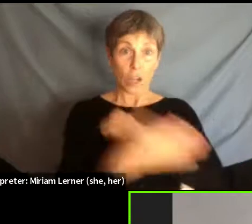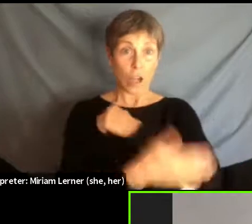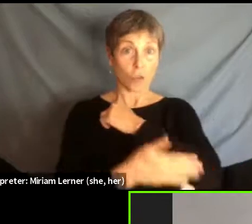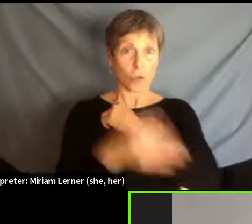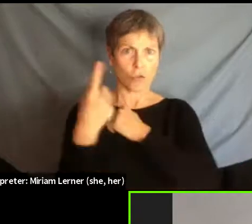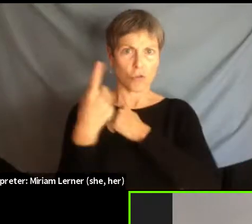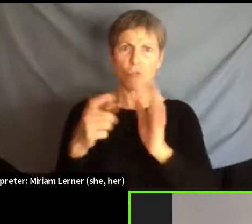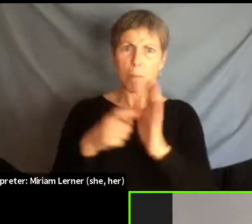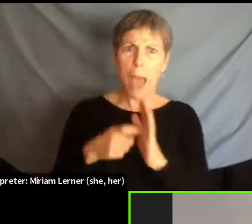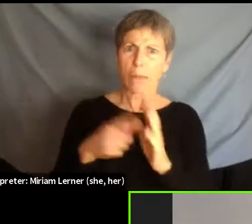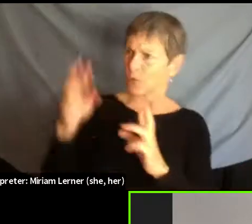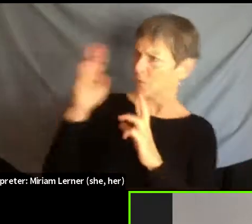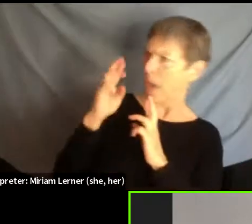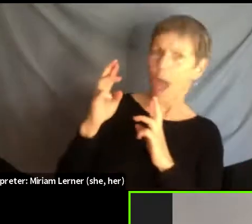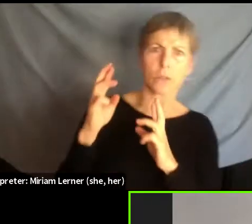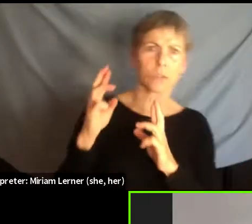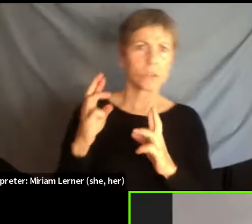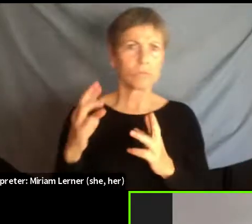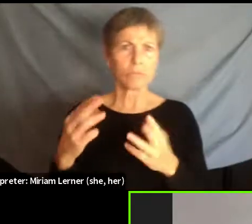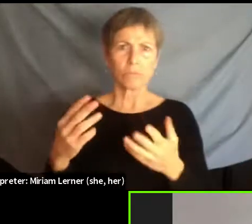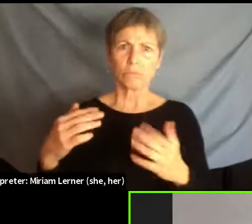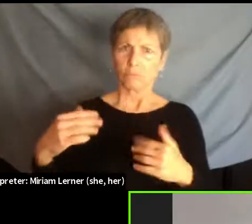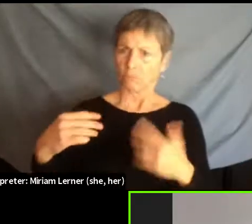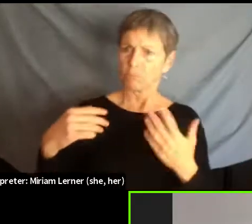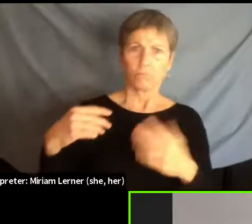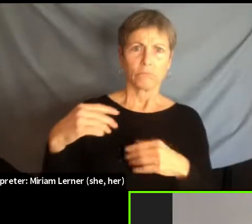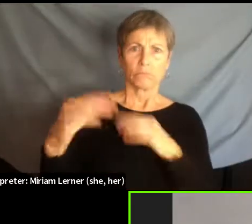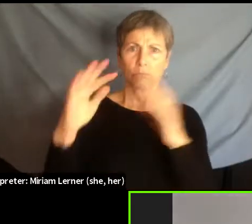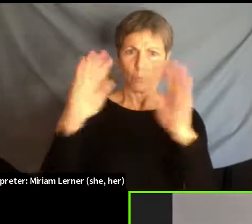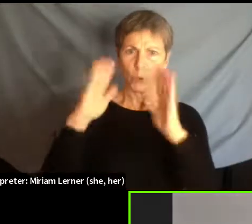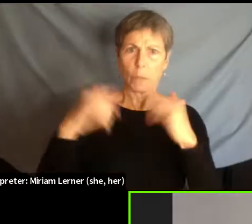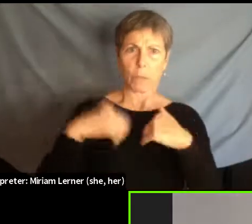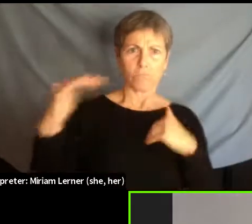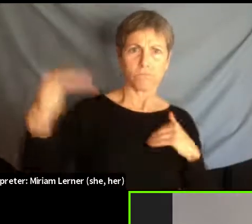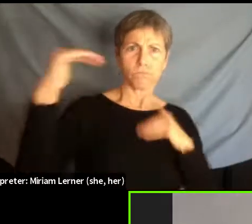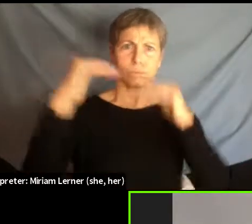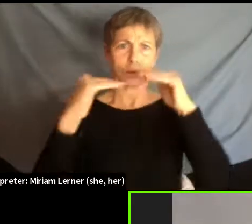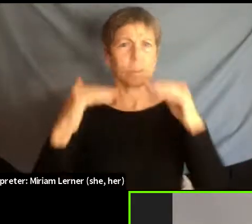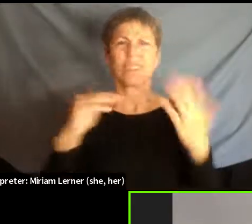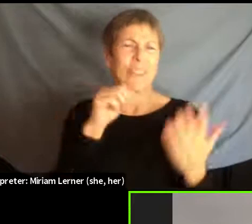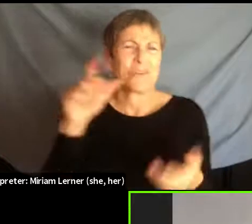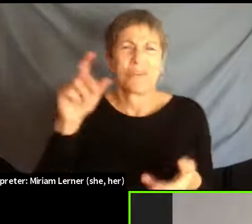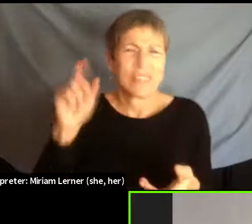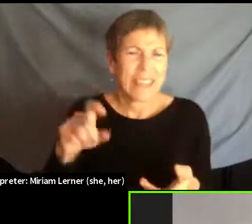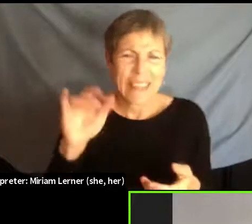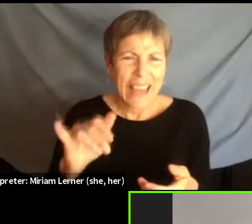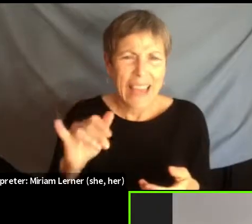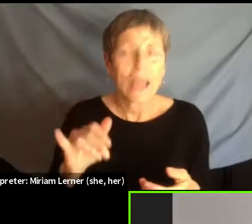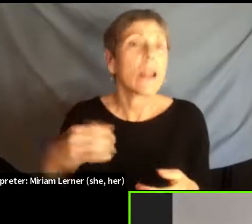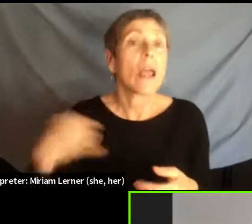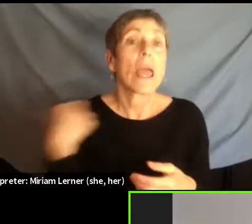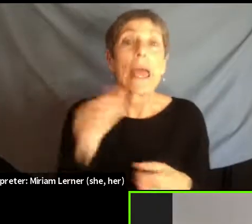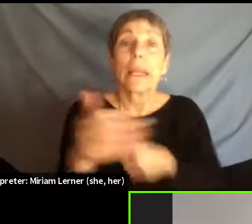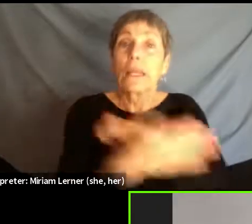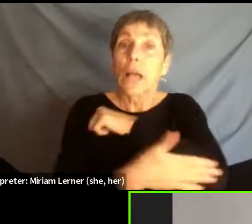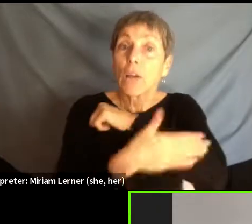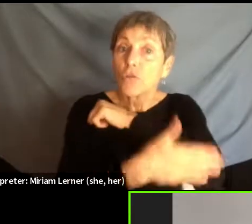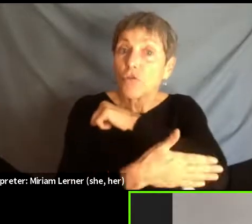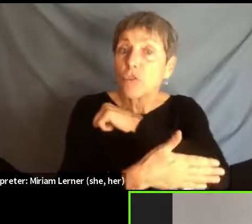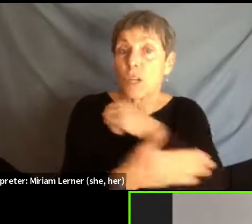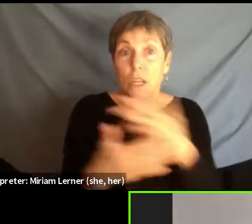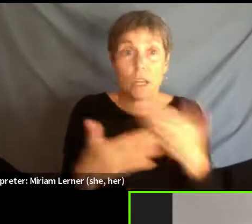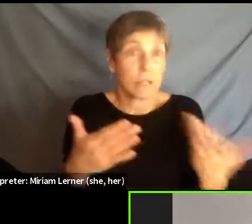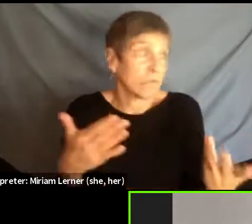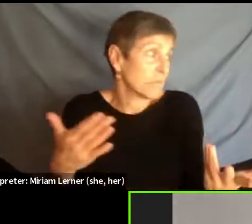demand respect and dignity of their livelihood. I don't think that you need to be a national of any country to move about this